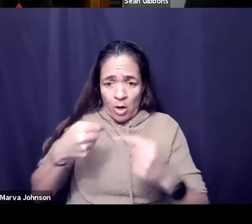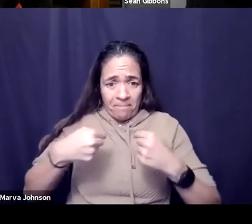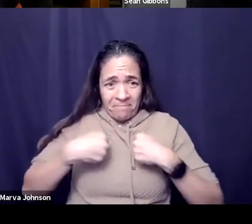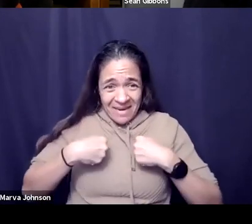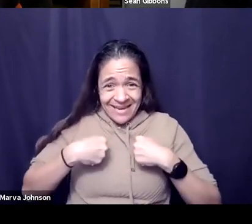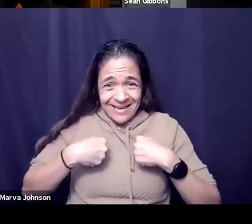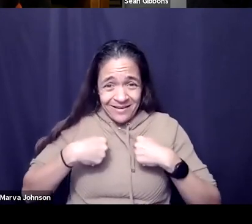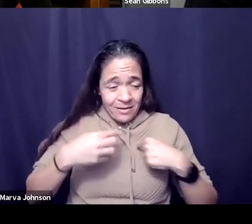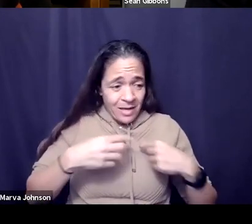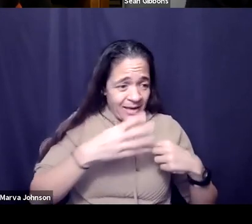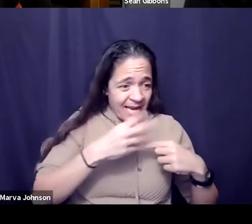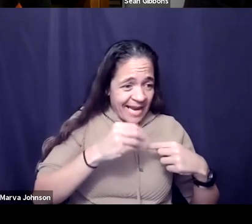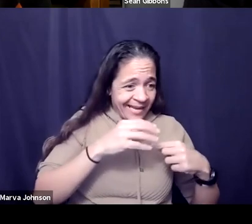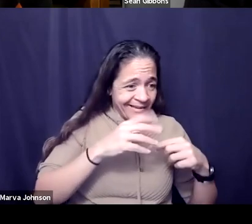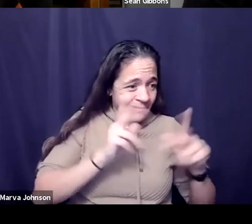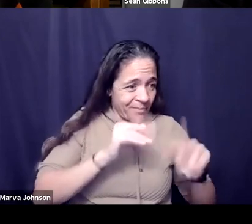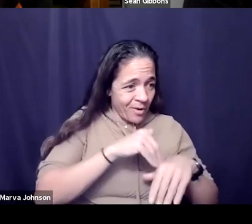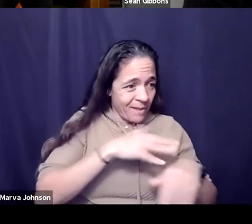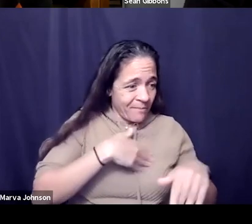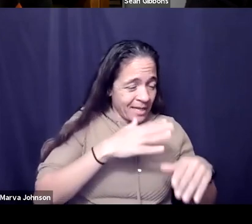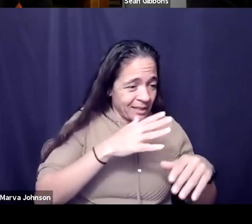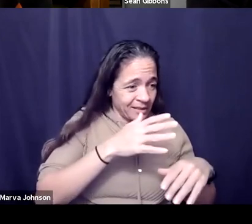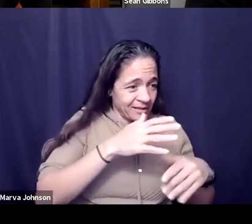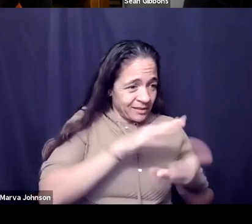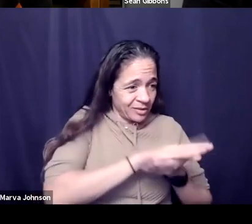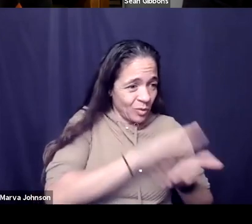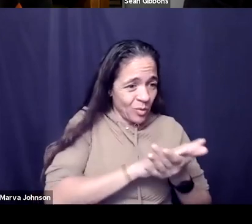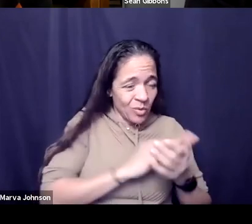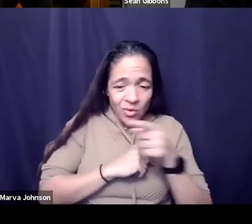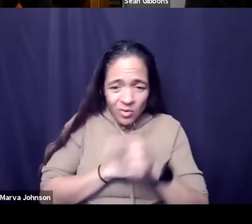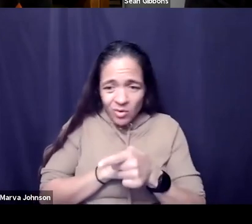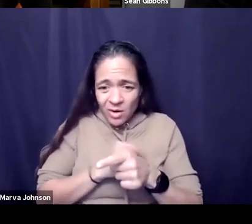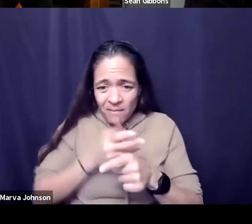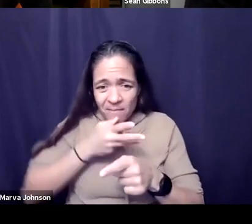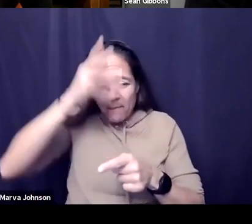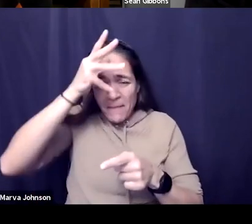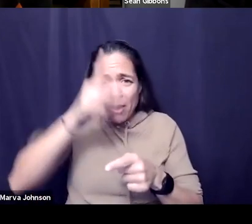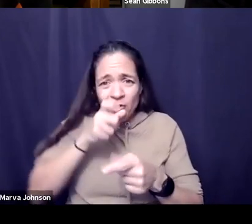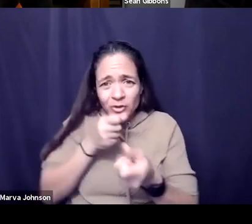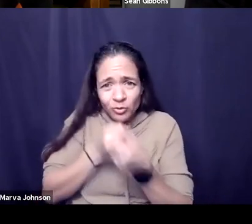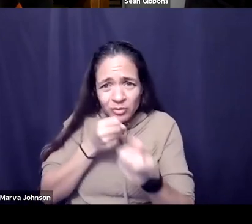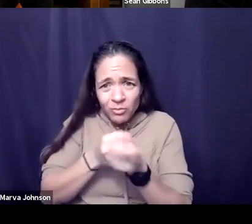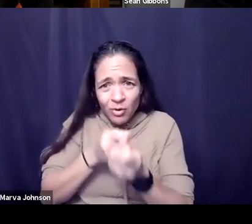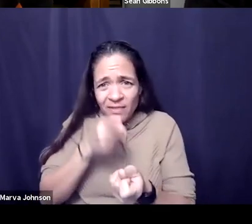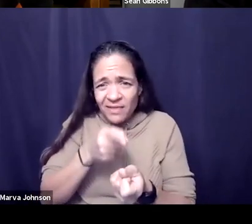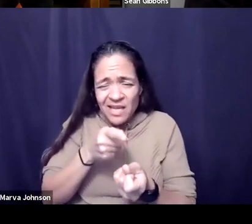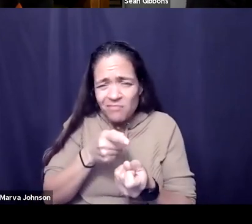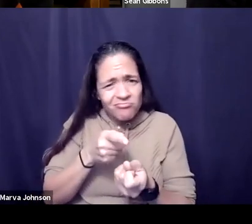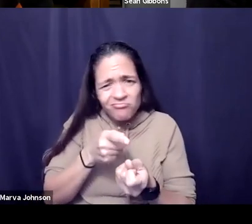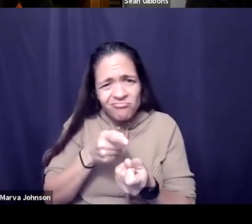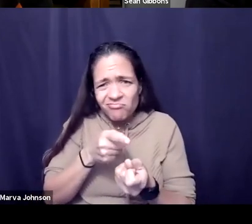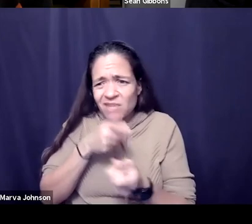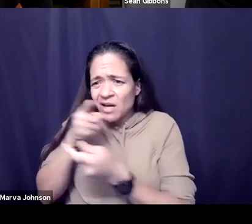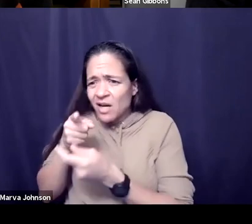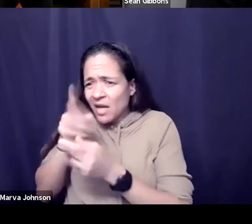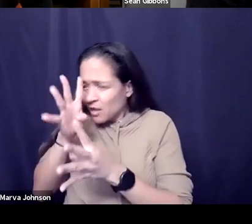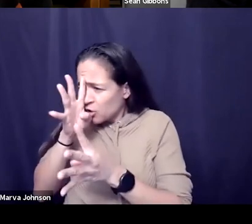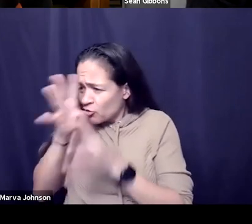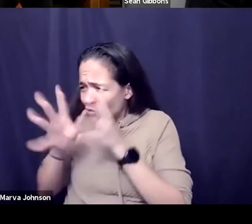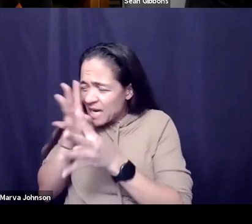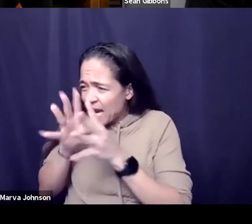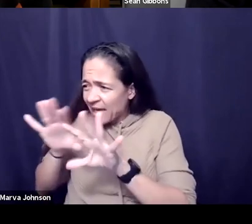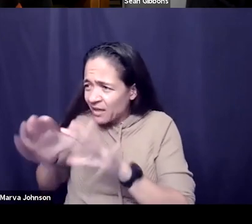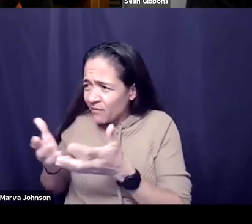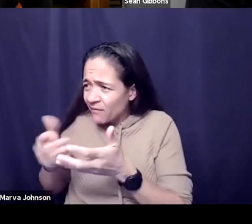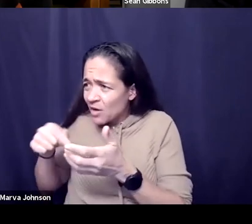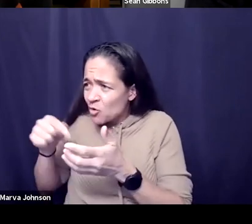isn't just about my parents and the the people that are supporting them it's just not it's not just about uh the creative world which i was helping organize at